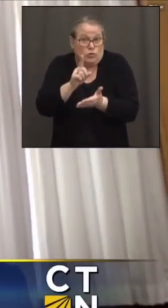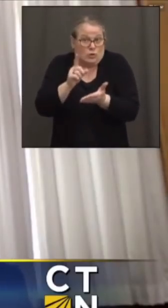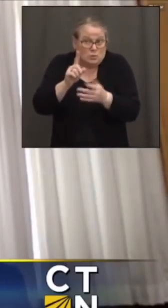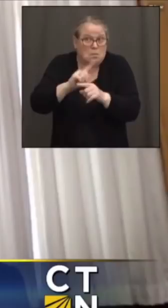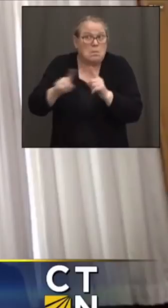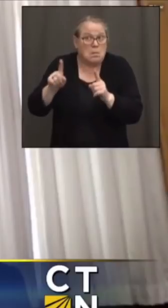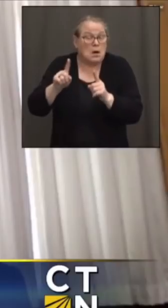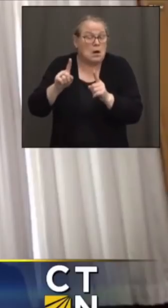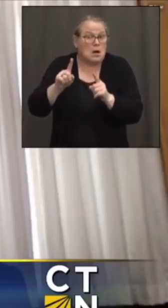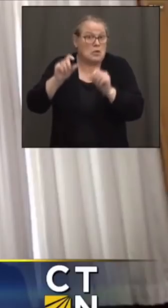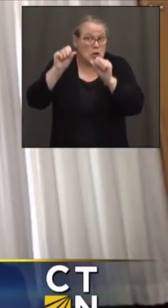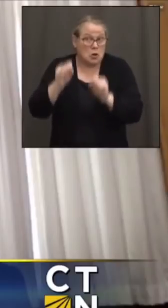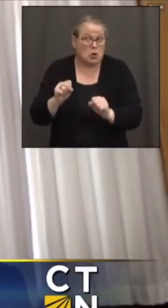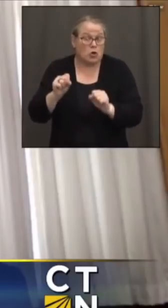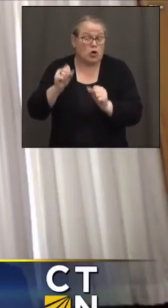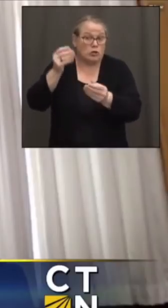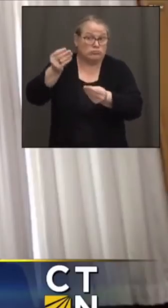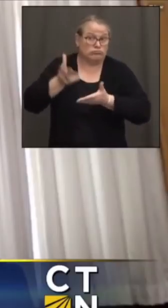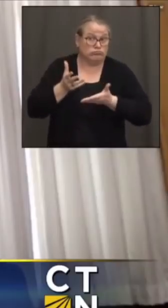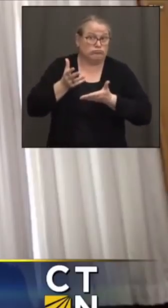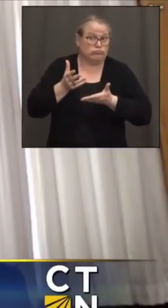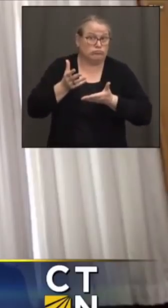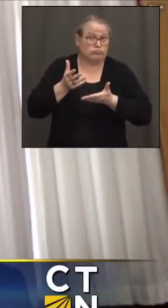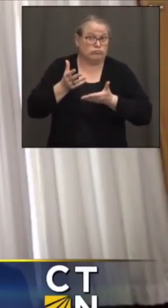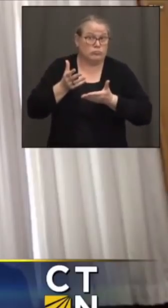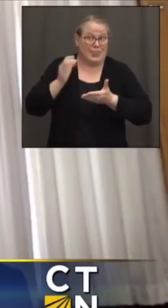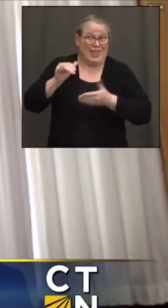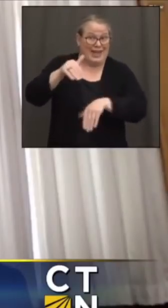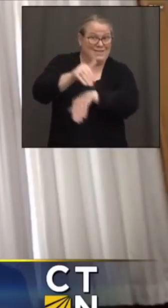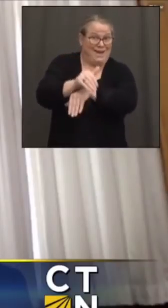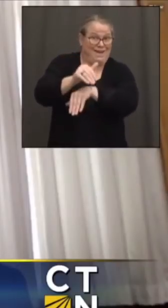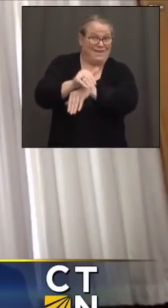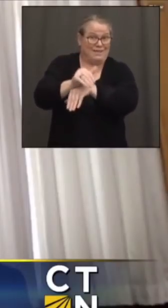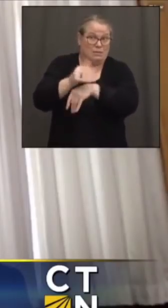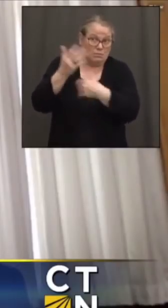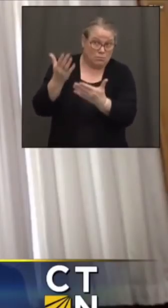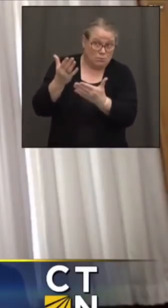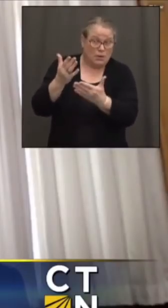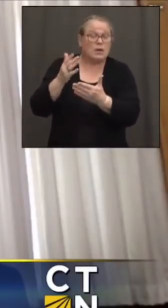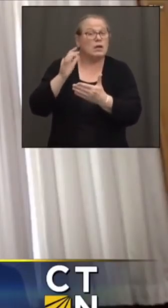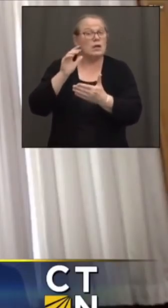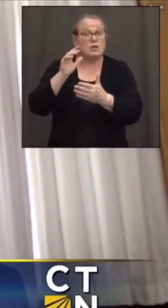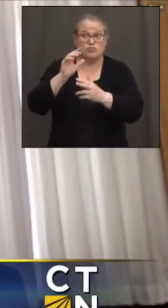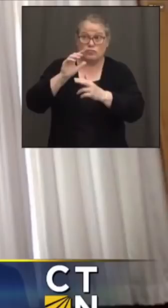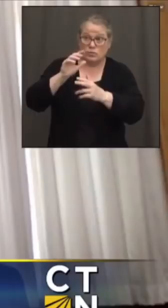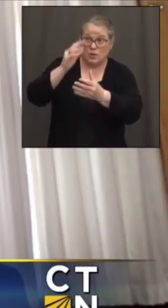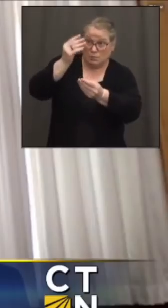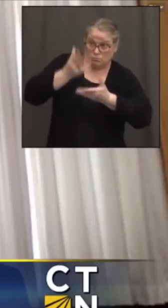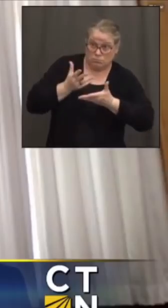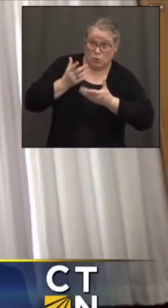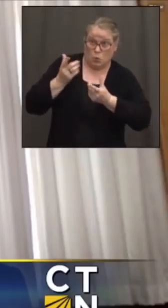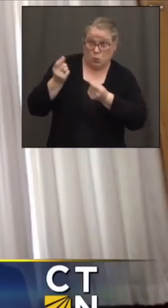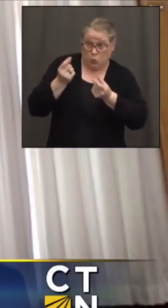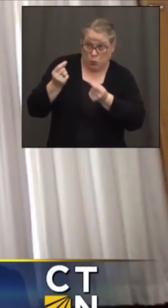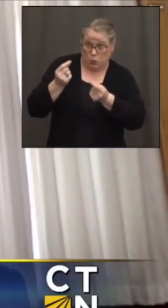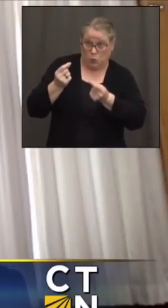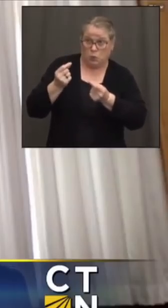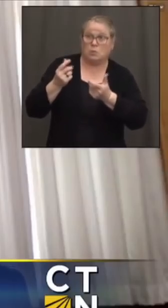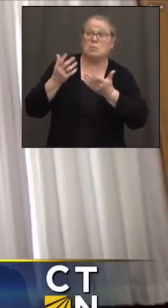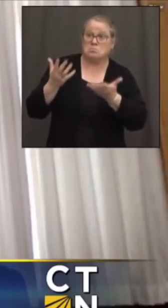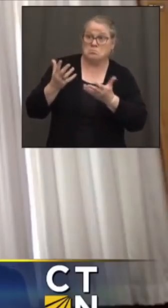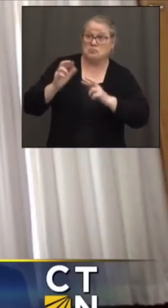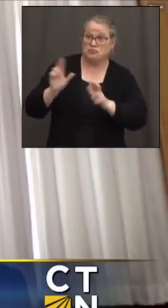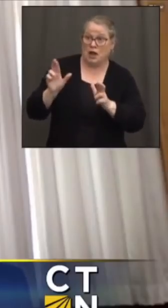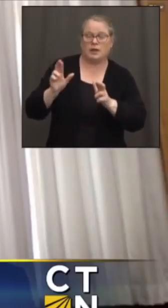be guidance given that night. And if that's the case, our providers will be ready the following day. So, you know, we'll be ready to go